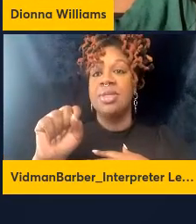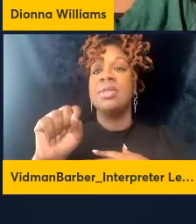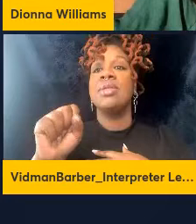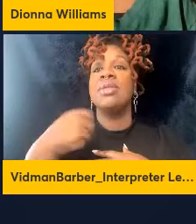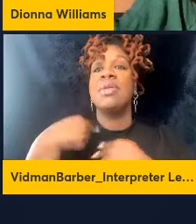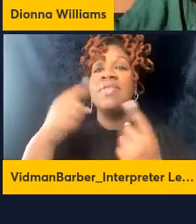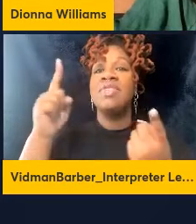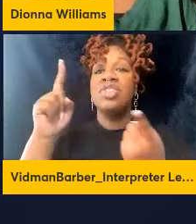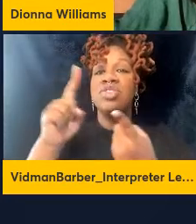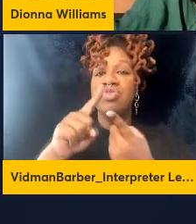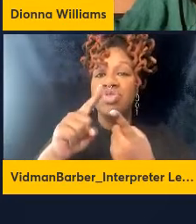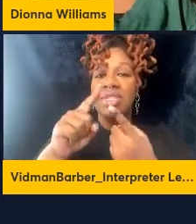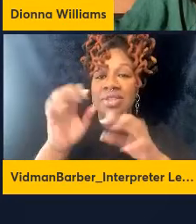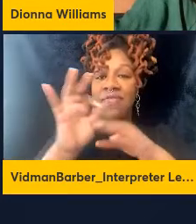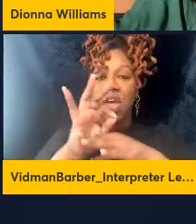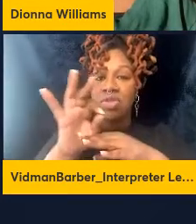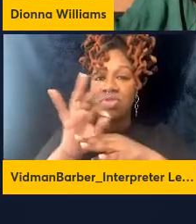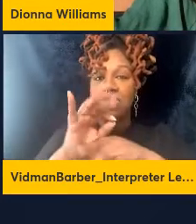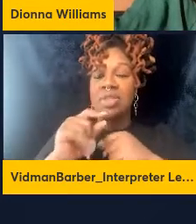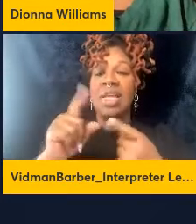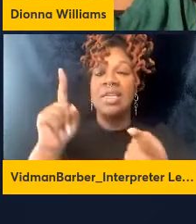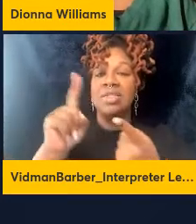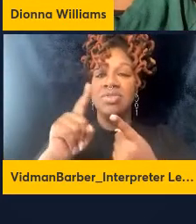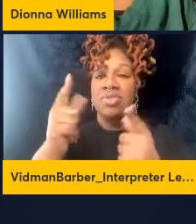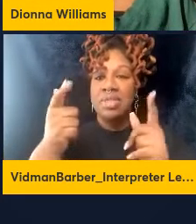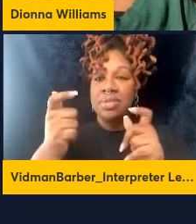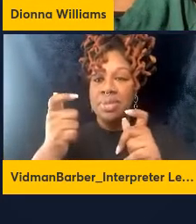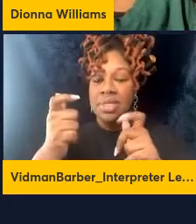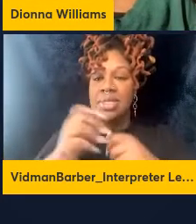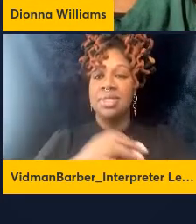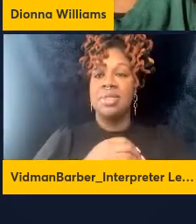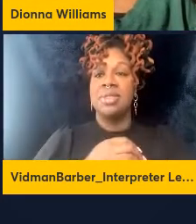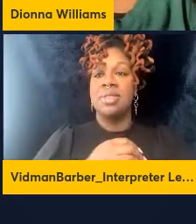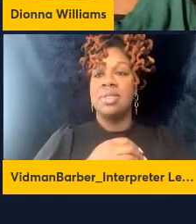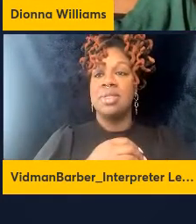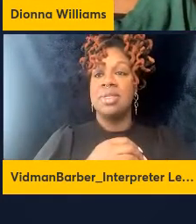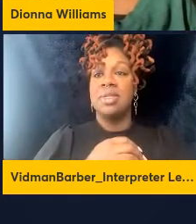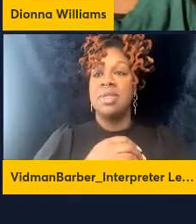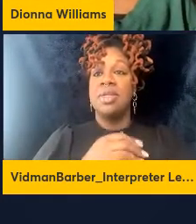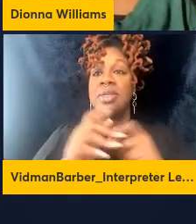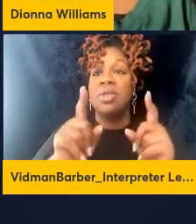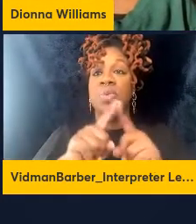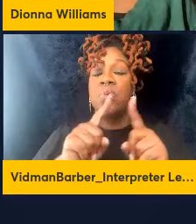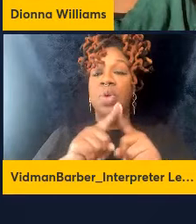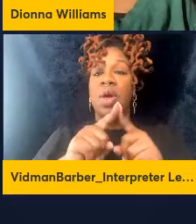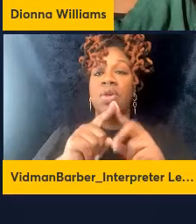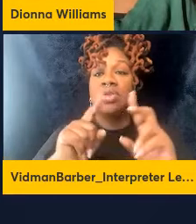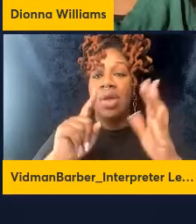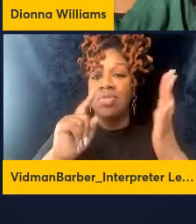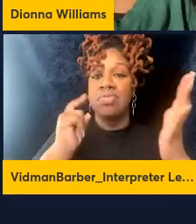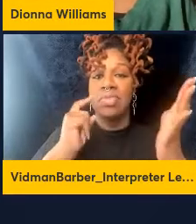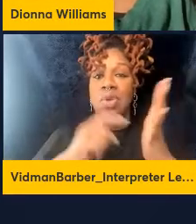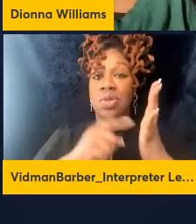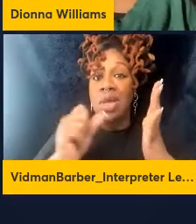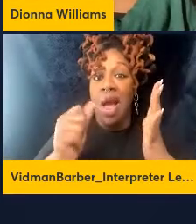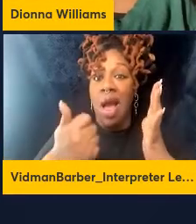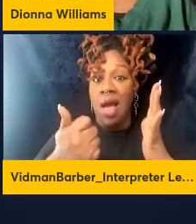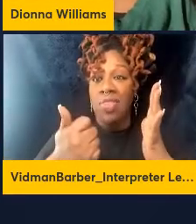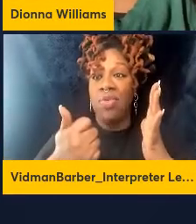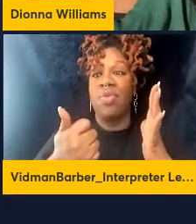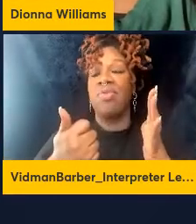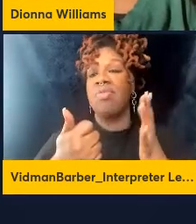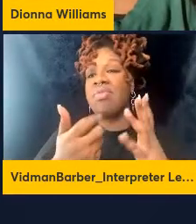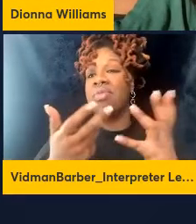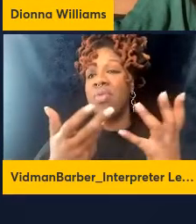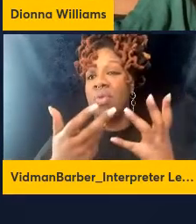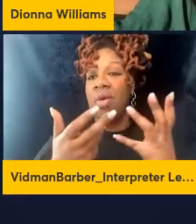function, verbal learning, and fluency. We also looked at several markers of these monocytes and